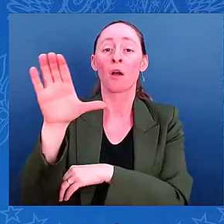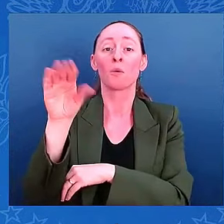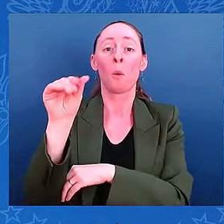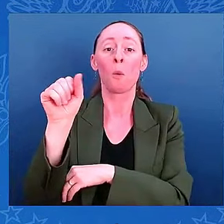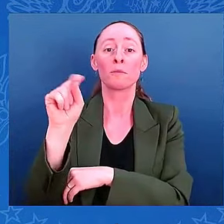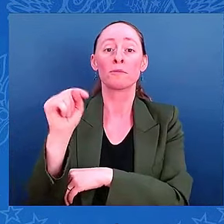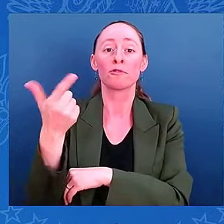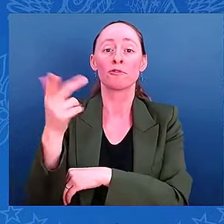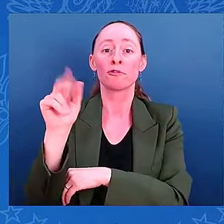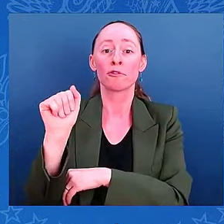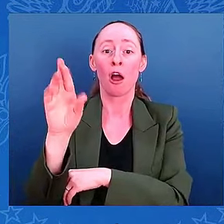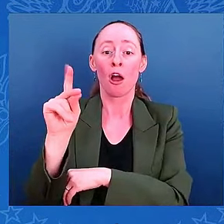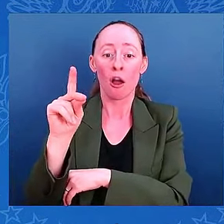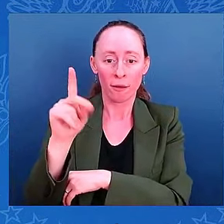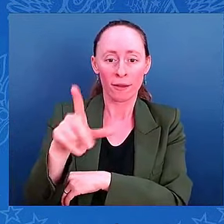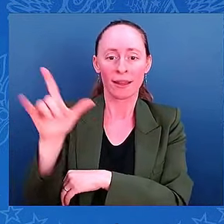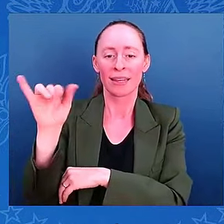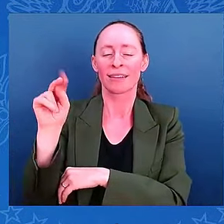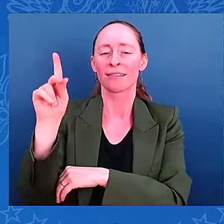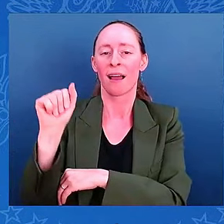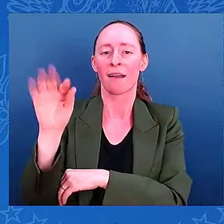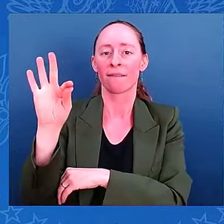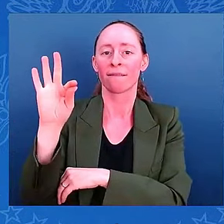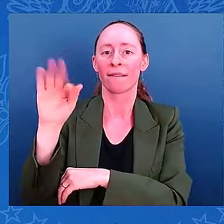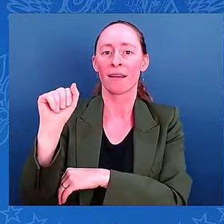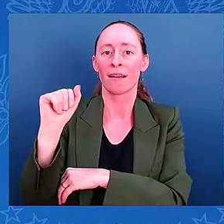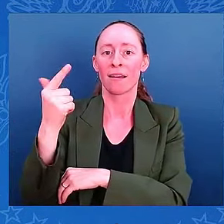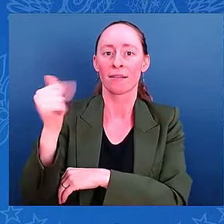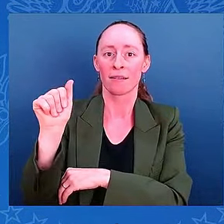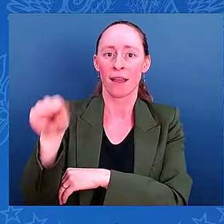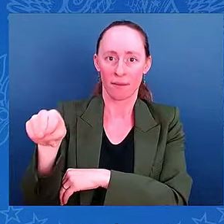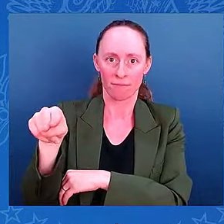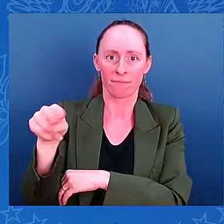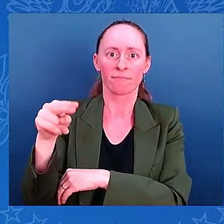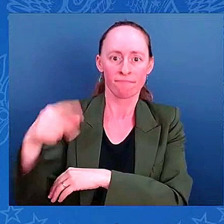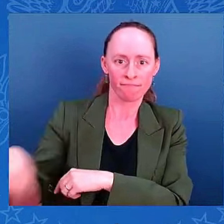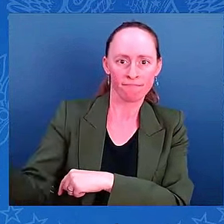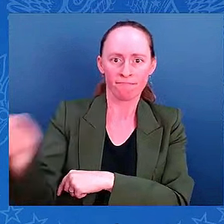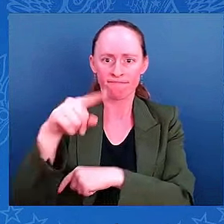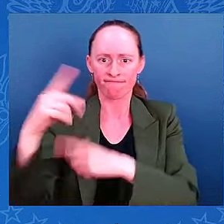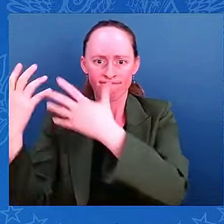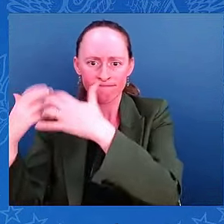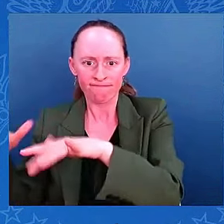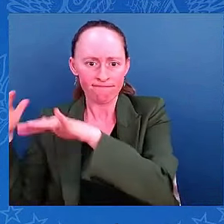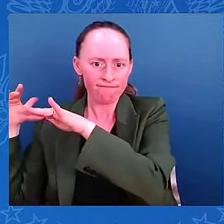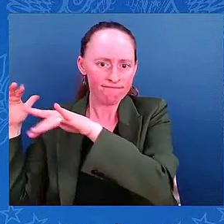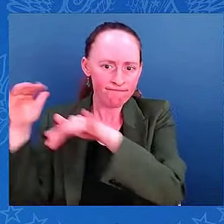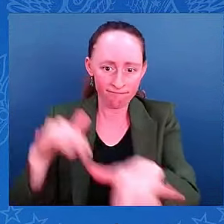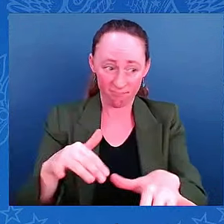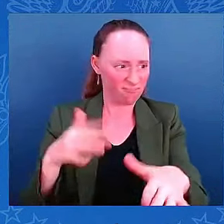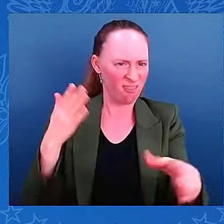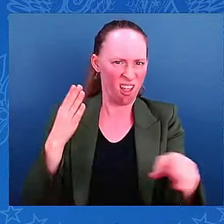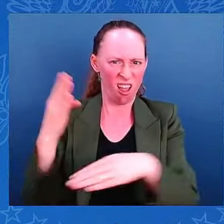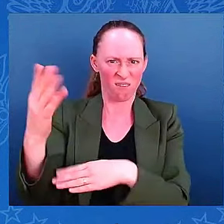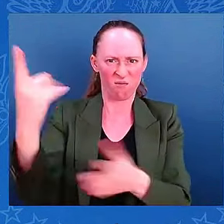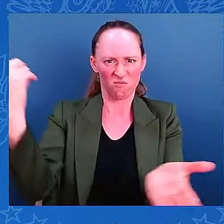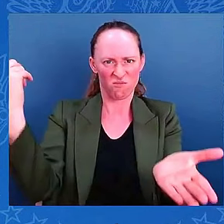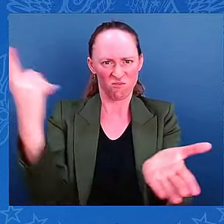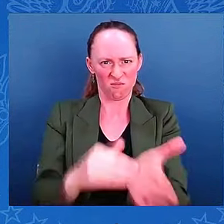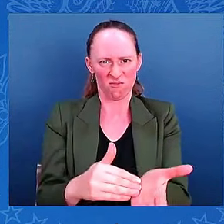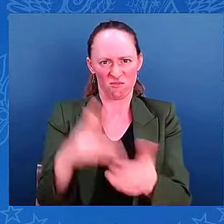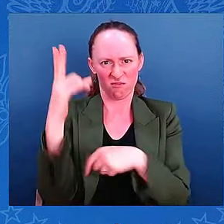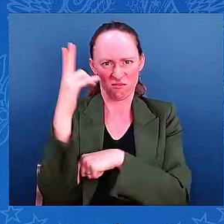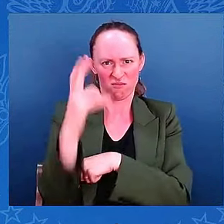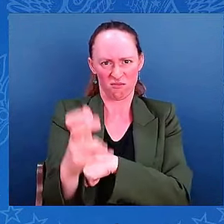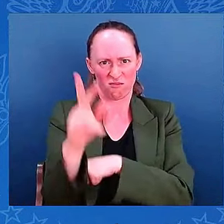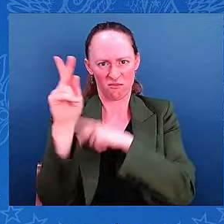deployed almost 1,300 personnel to Florida, not just for search and rescue, but also to ensure the safety